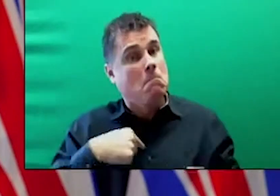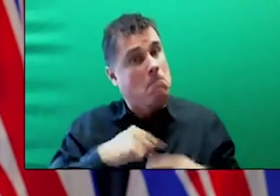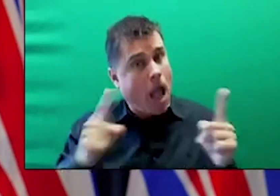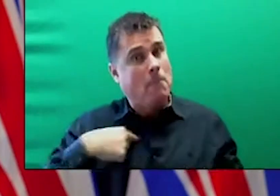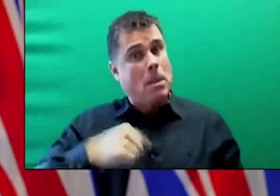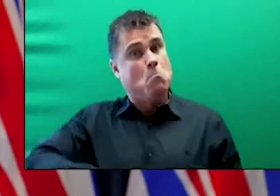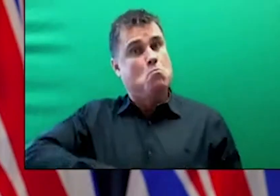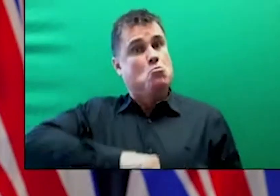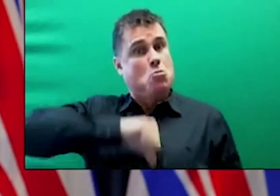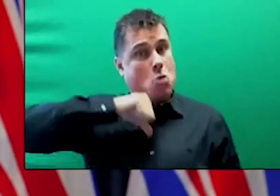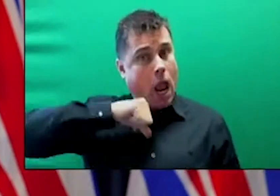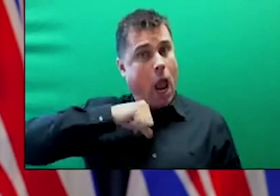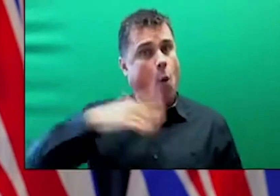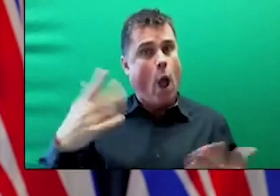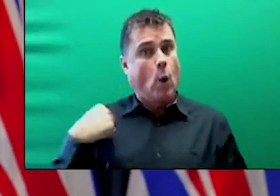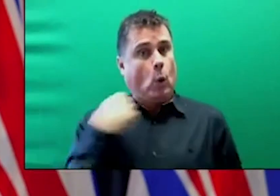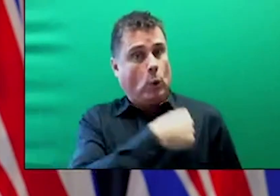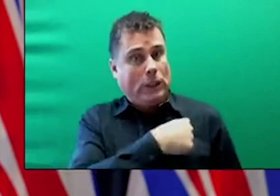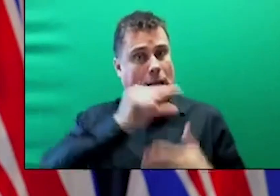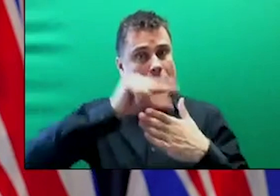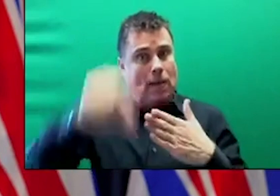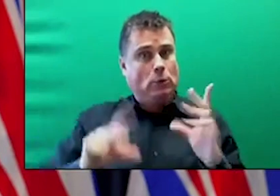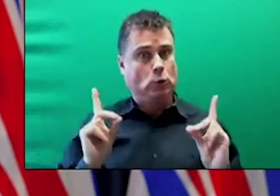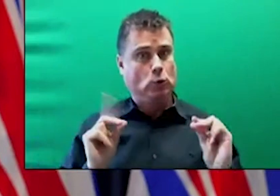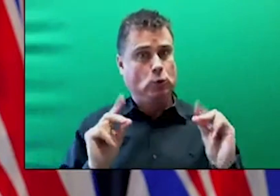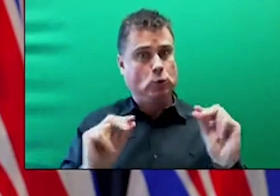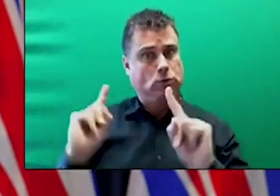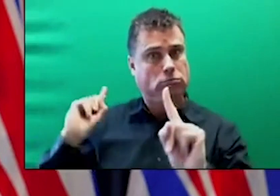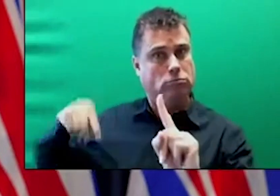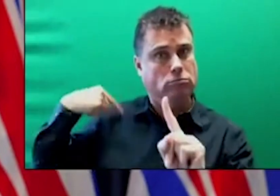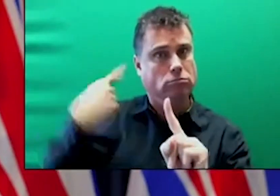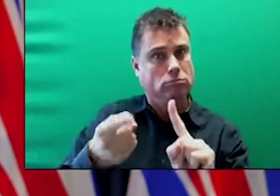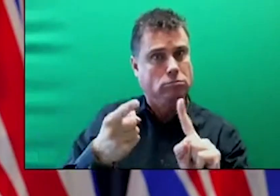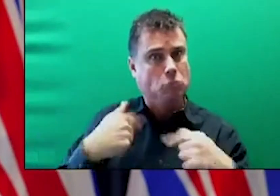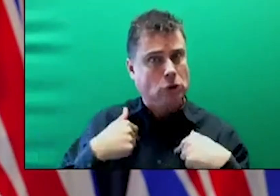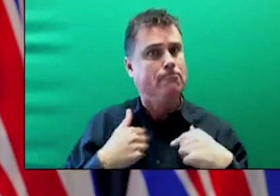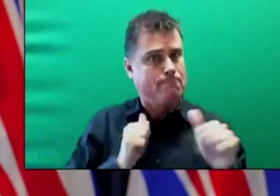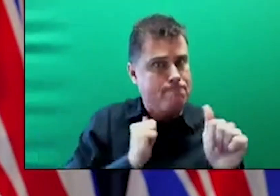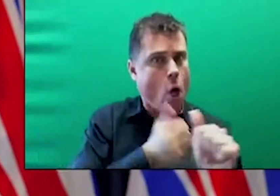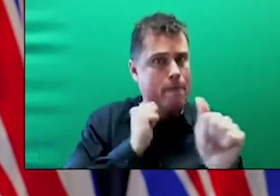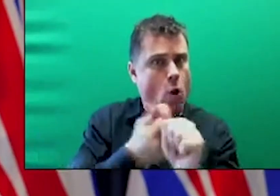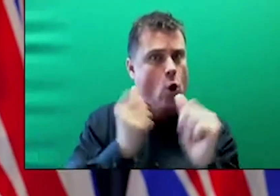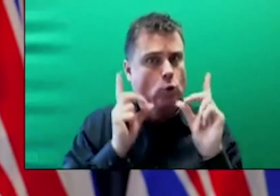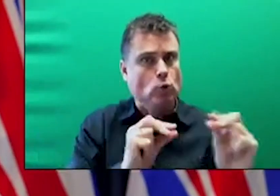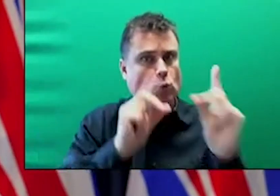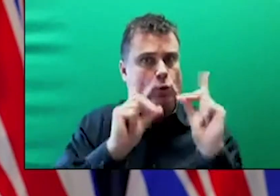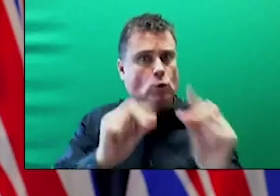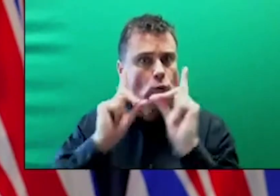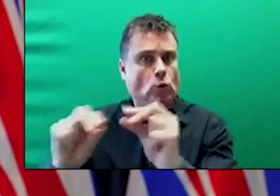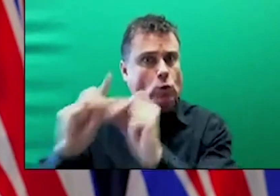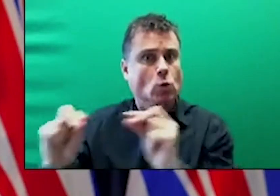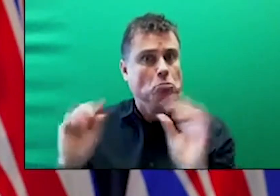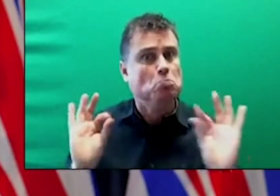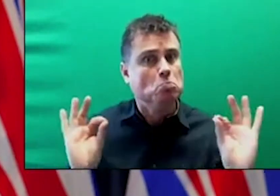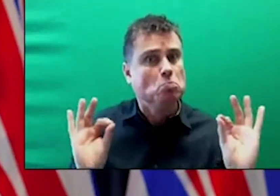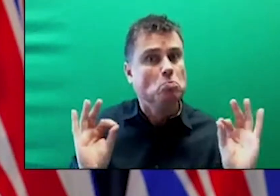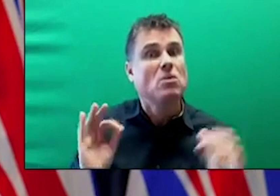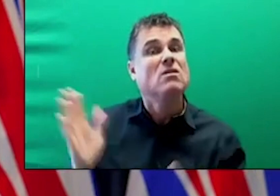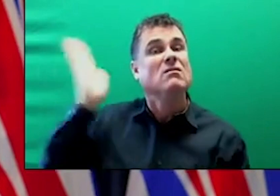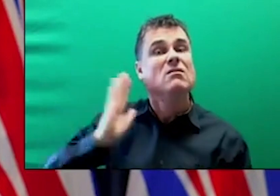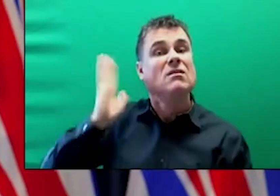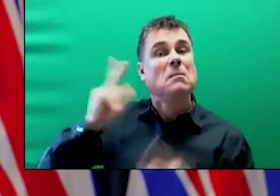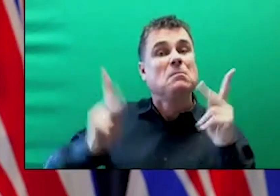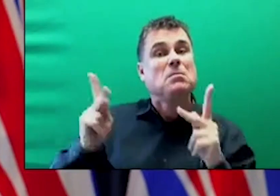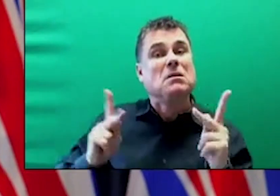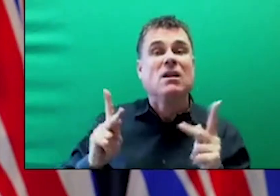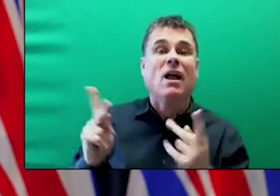put aside previous differences and focus on what they can do for their business, for their community, for their families. And